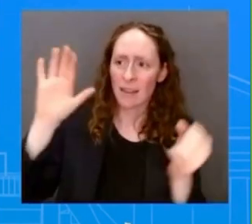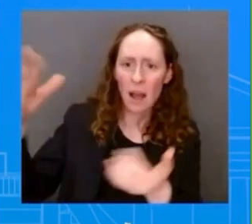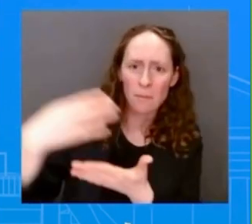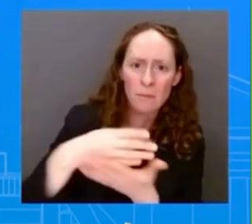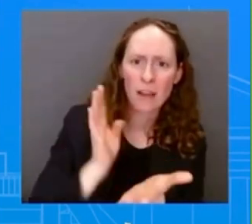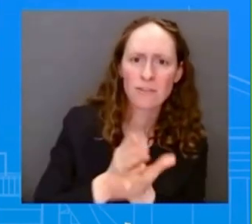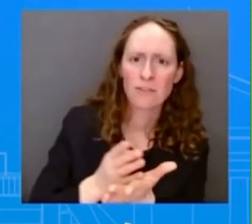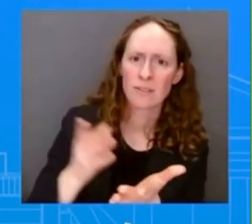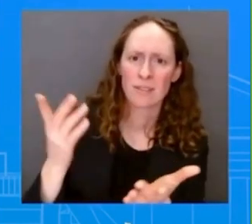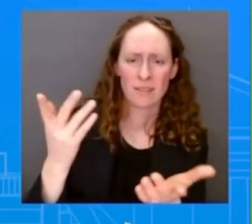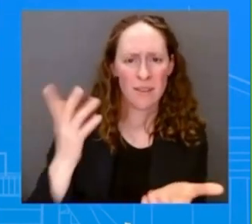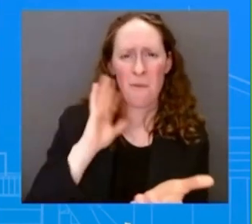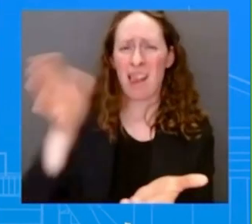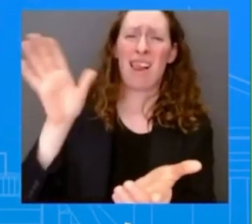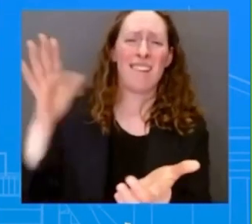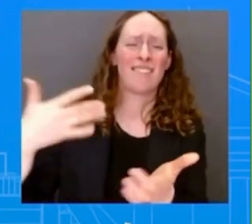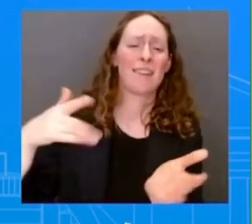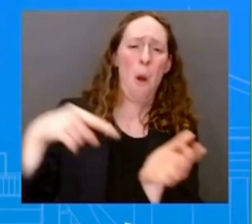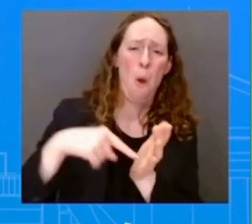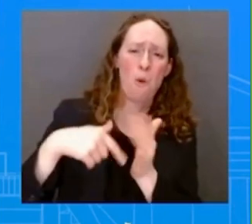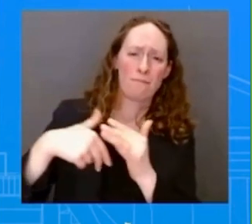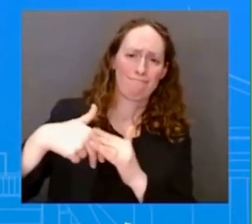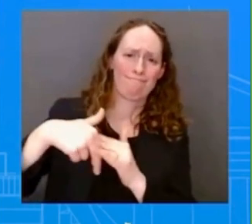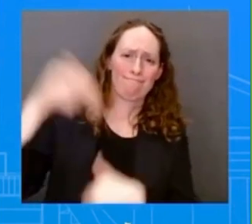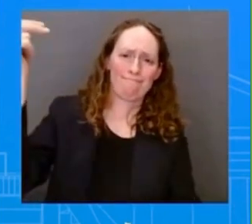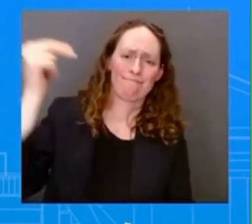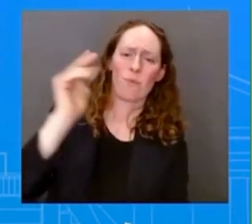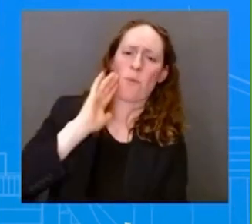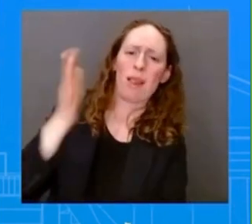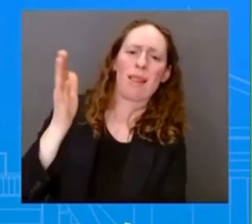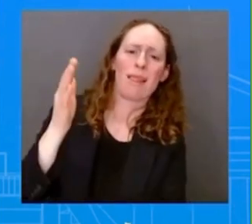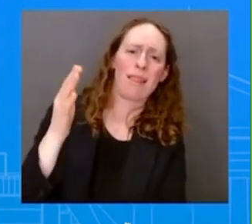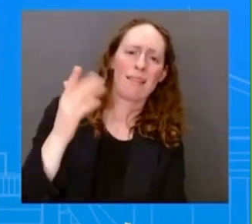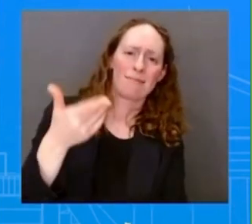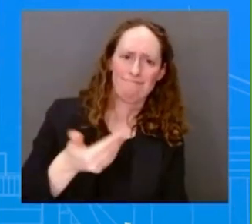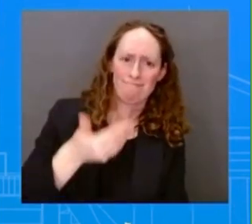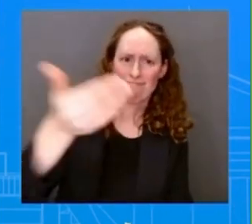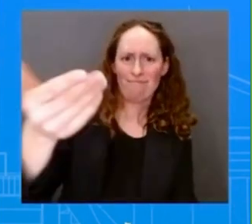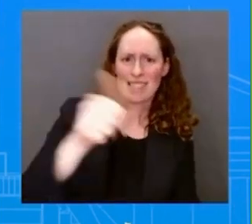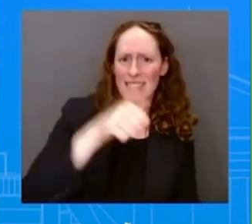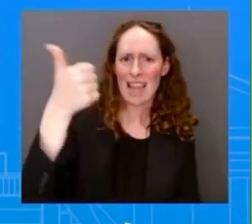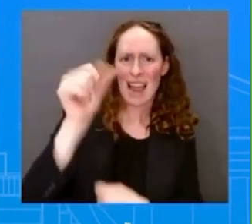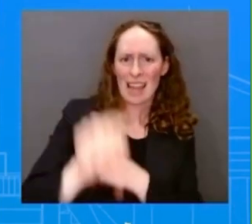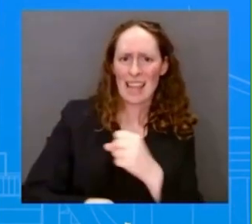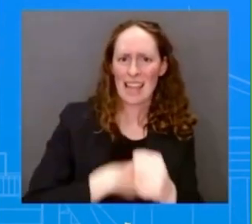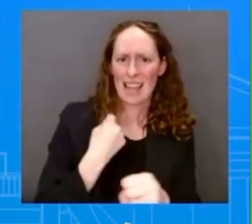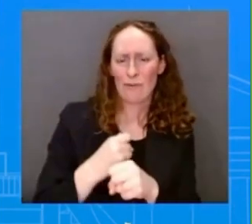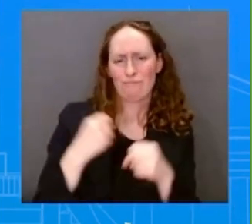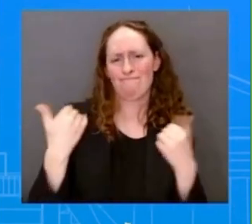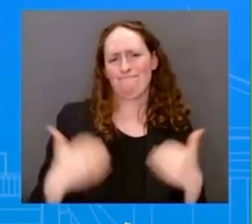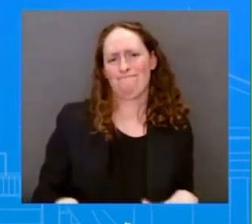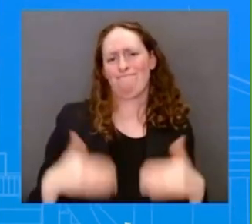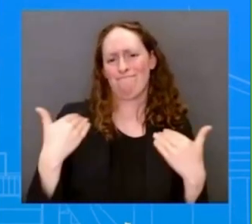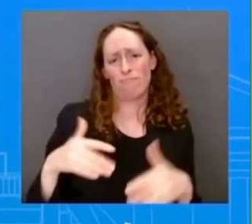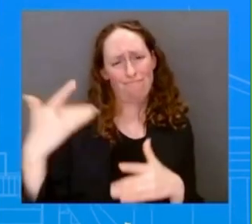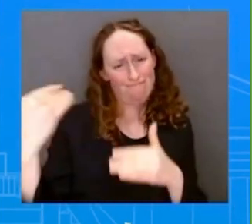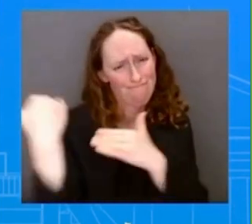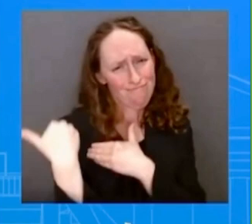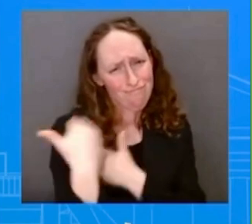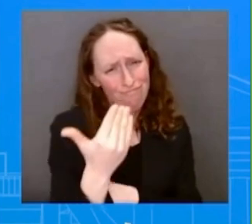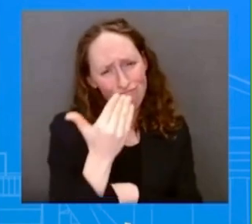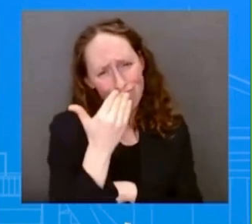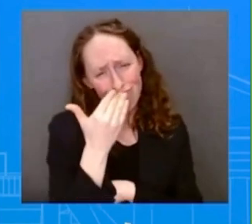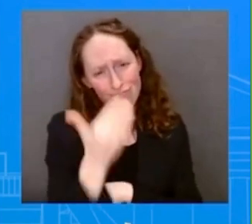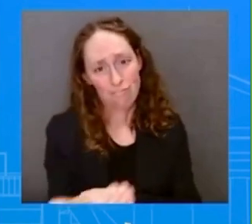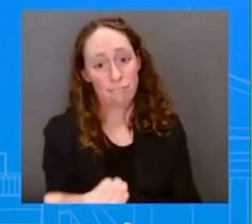And that is showing responsibility. That's showing fiscal responsibility. And yet we have not seen anything from House Republicans. What we have seen are, is,